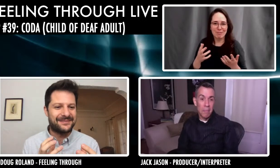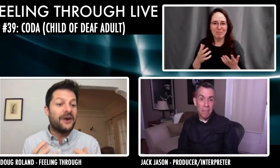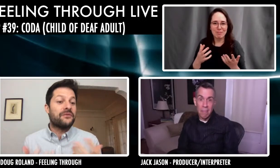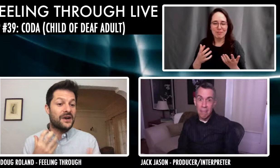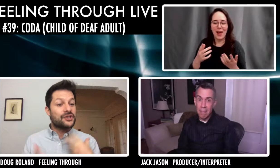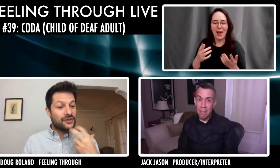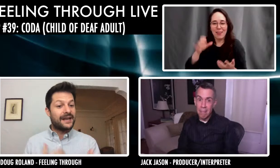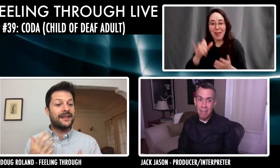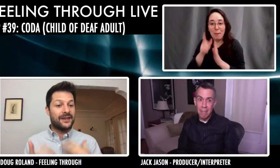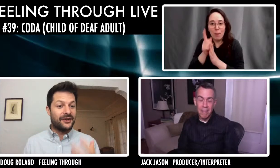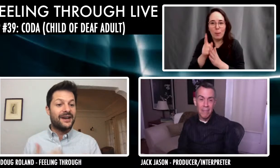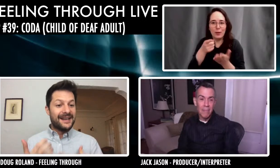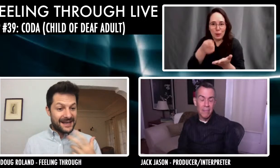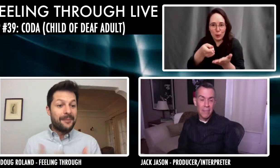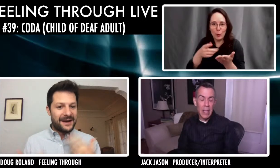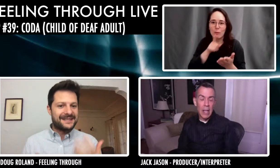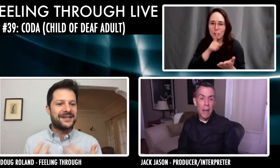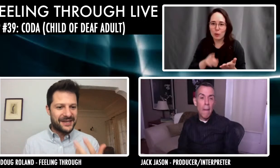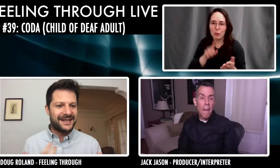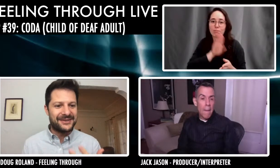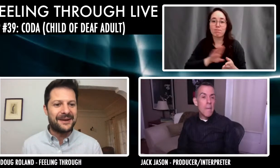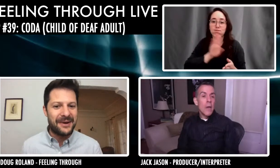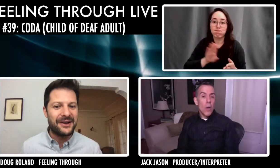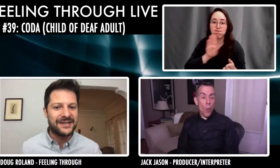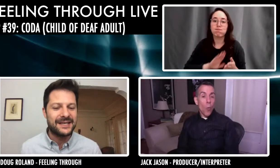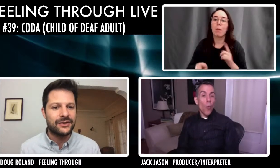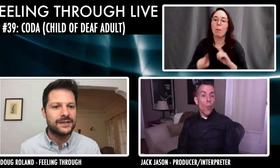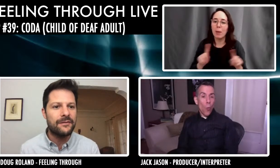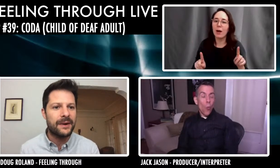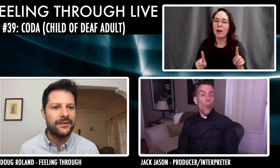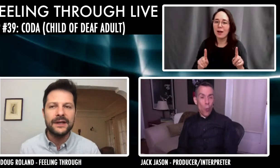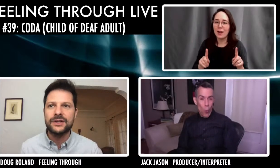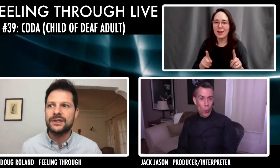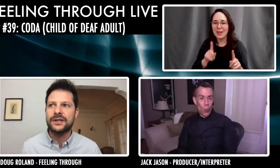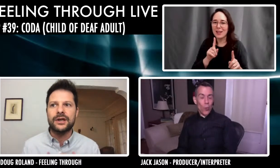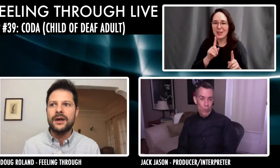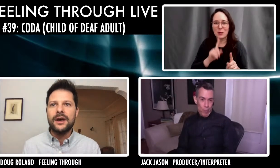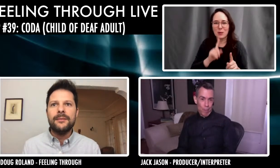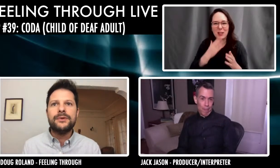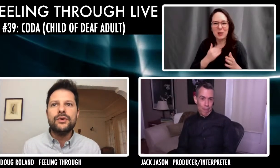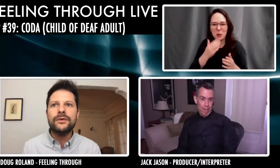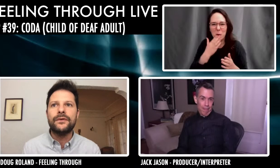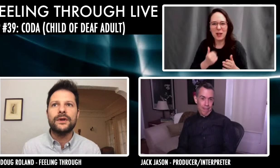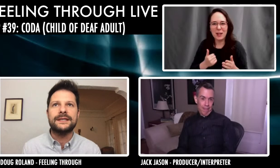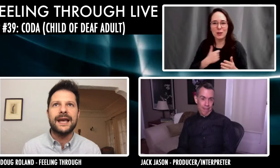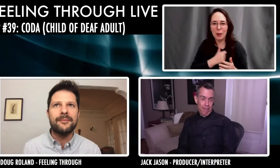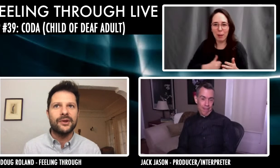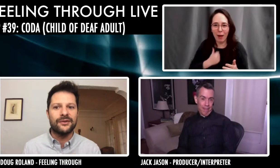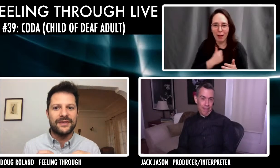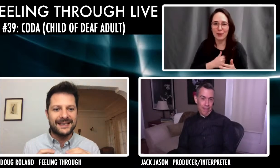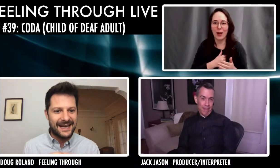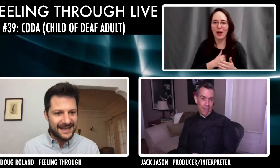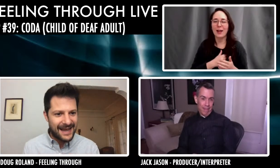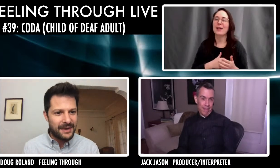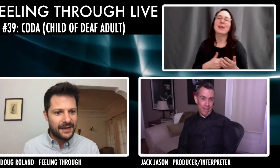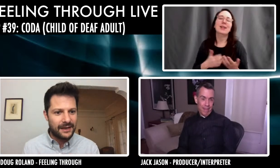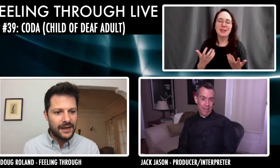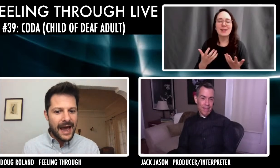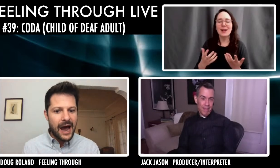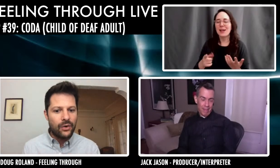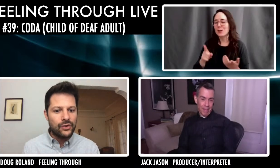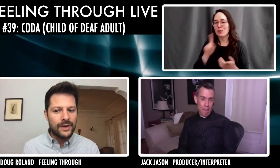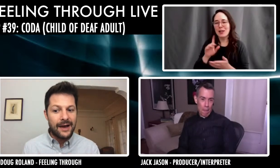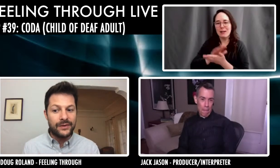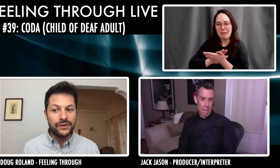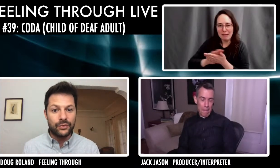felt frustrating that you're essentially, like you said, apologizing yourself. But I think that's just such a beautiful example of that dynamic and